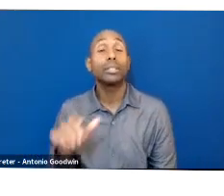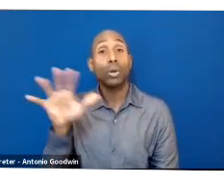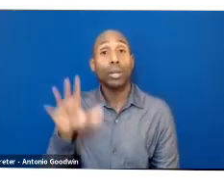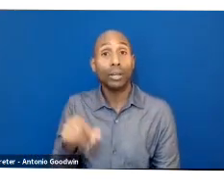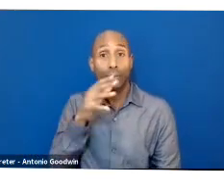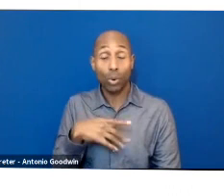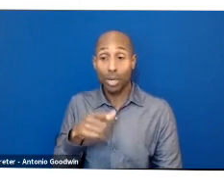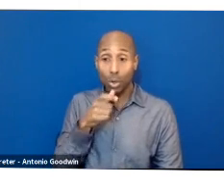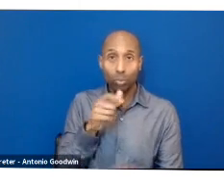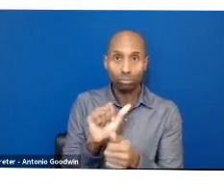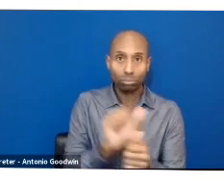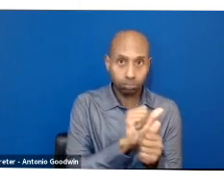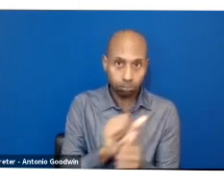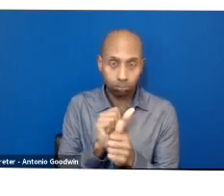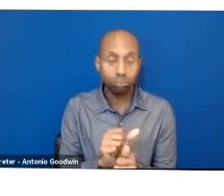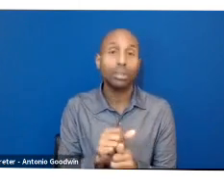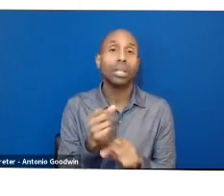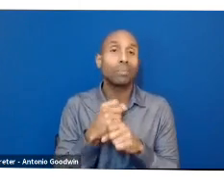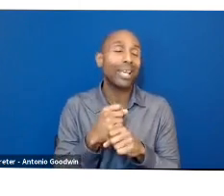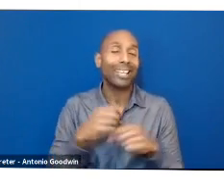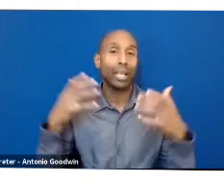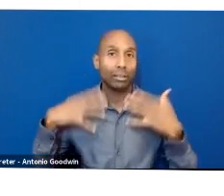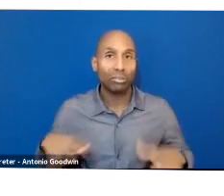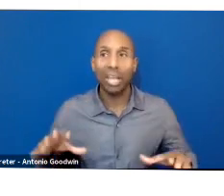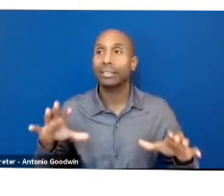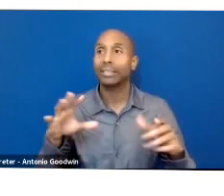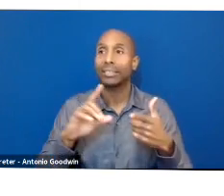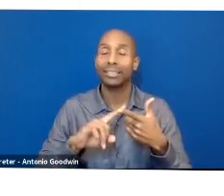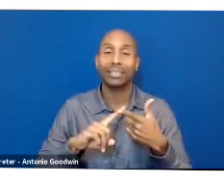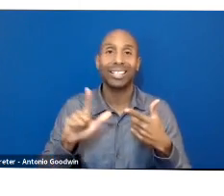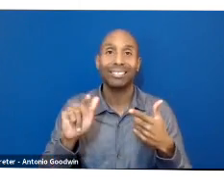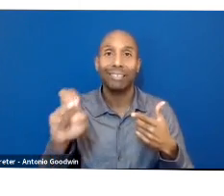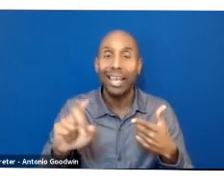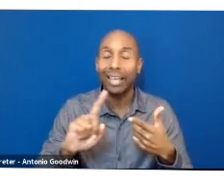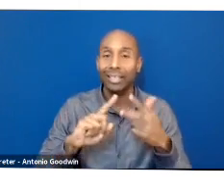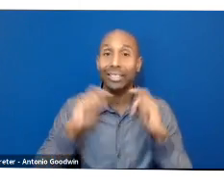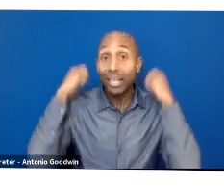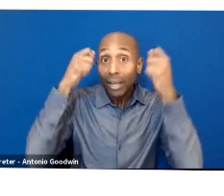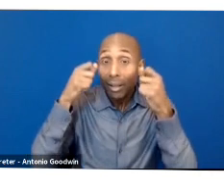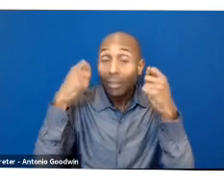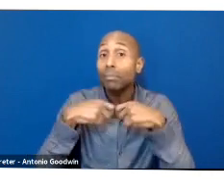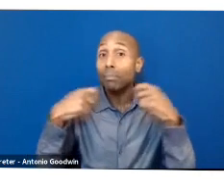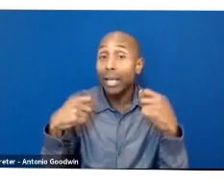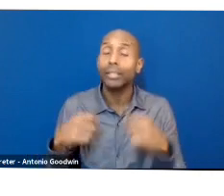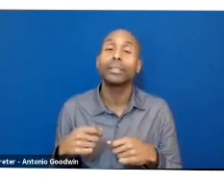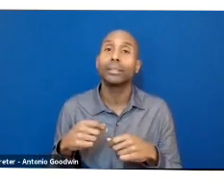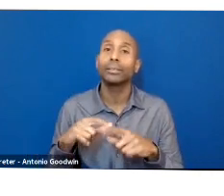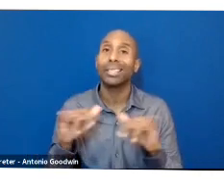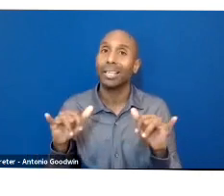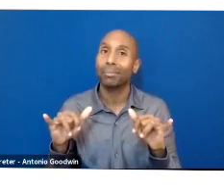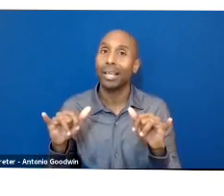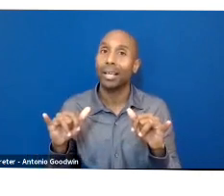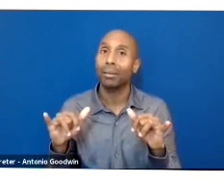like dresses and lace and bonnets, slave masters used the lace bark to create rope for whips.